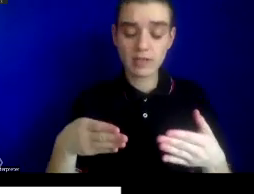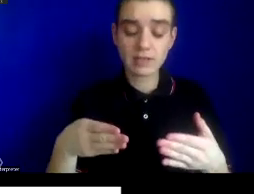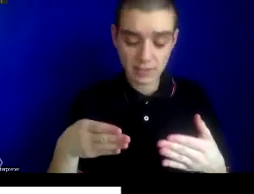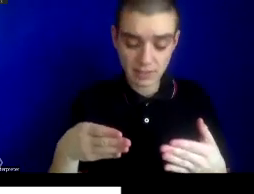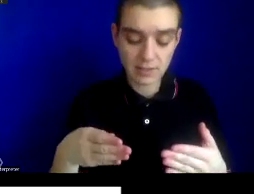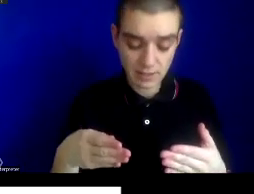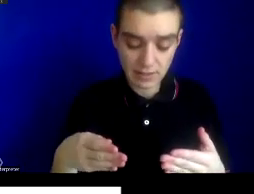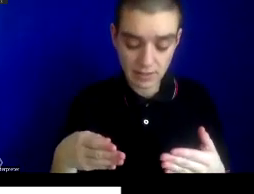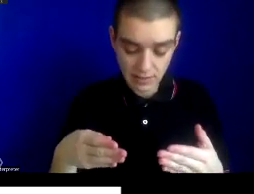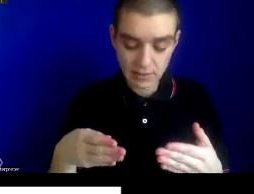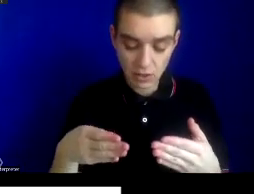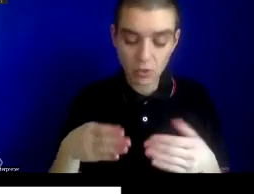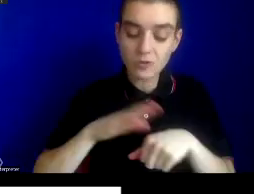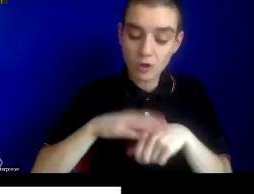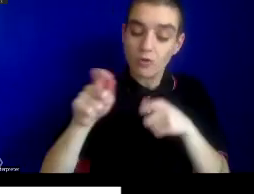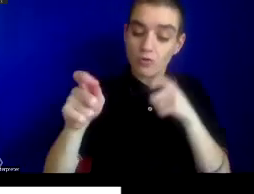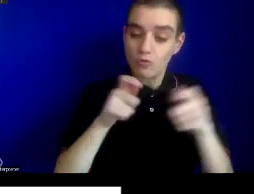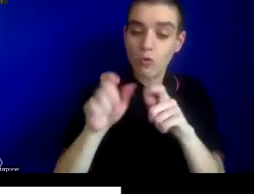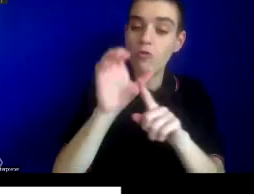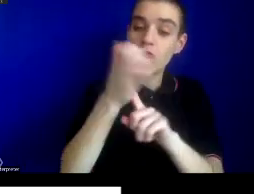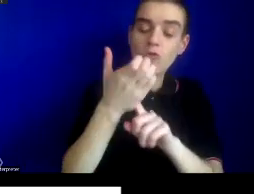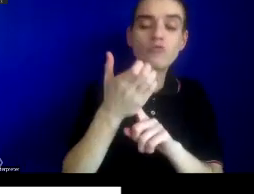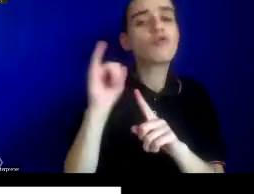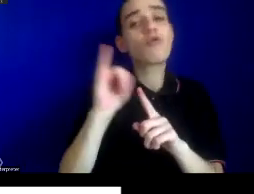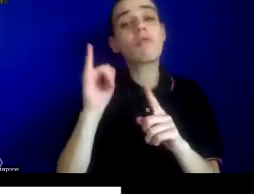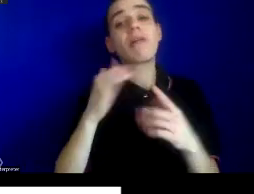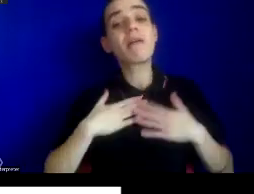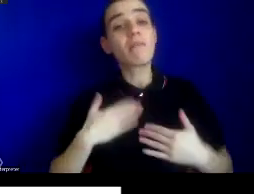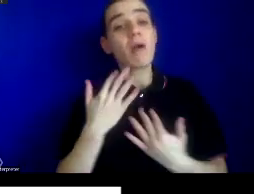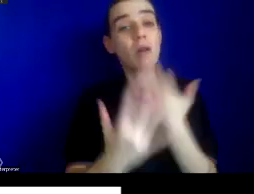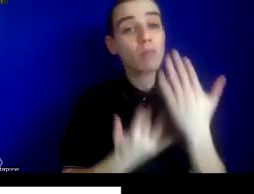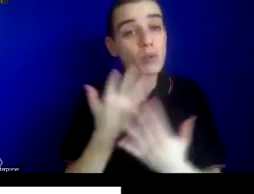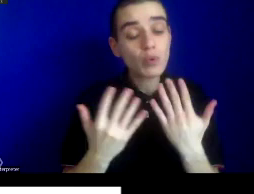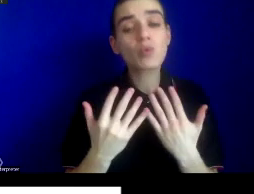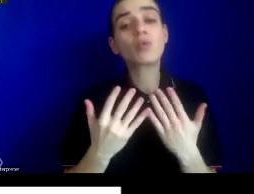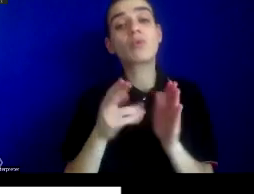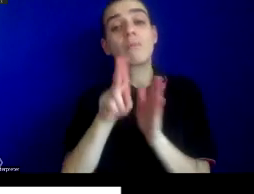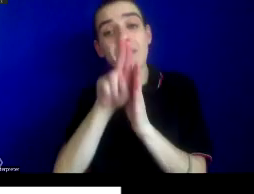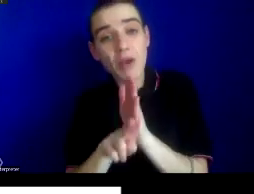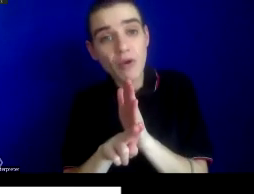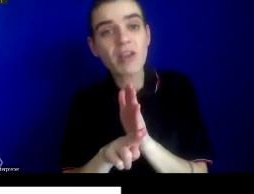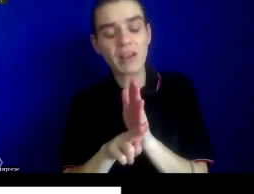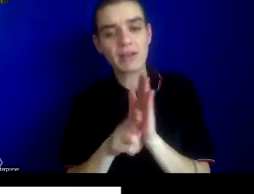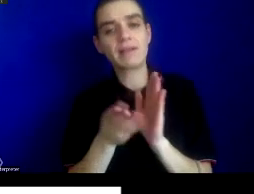of cultural practices such as cremation in the determinative bodies in the Ganges River.